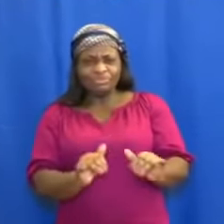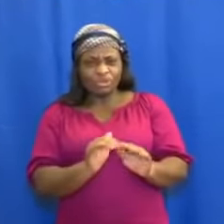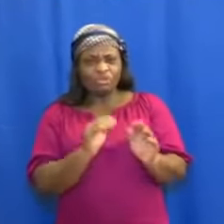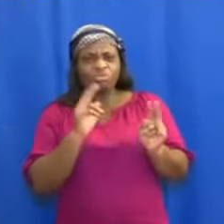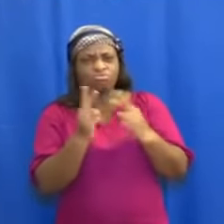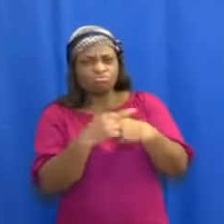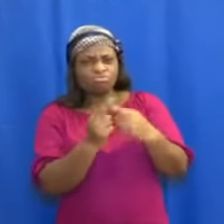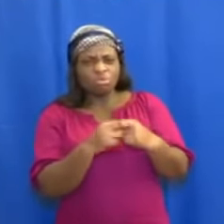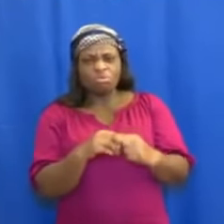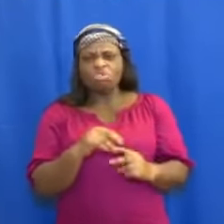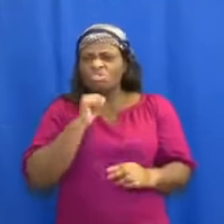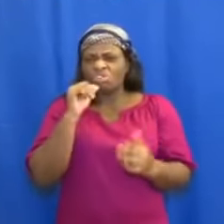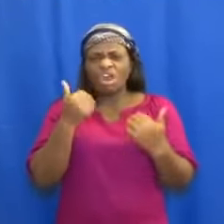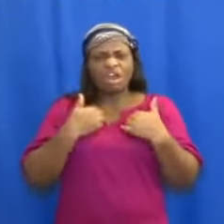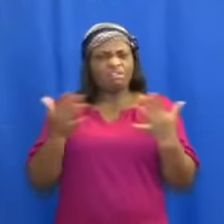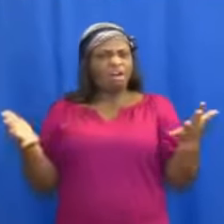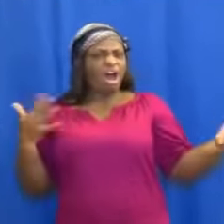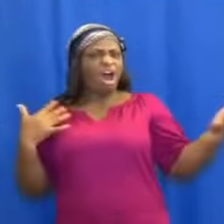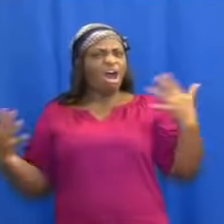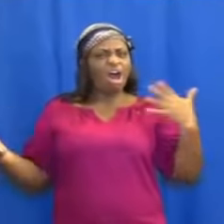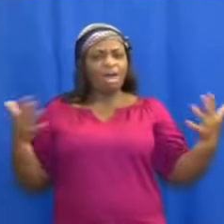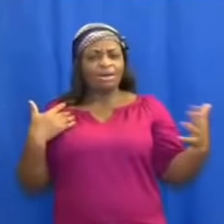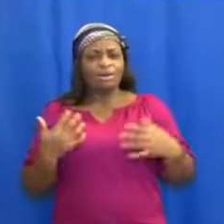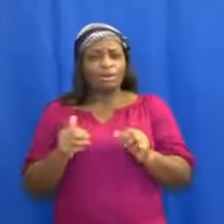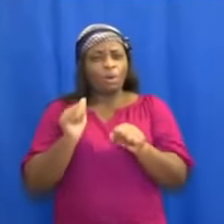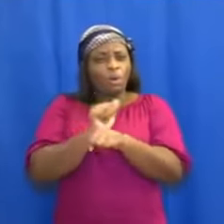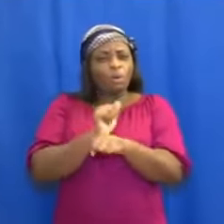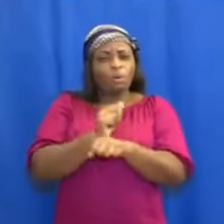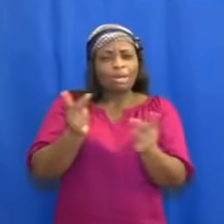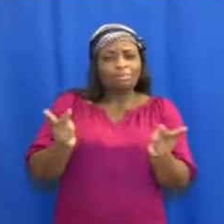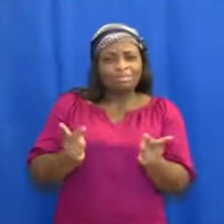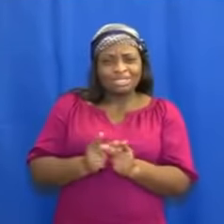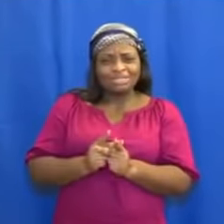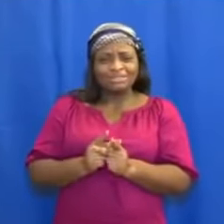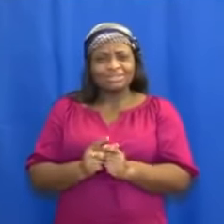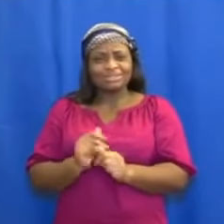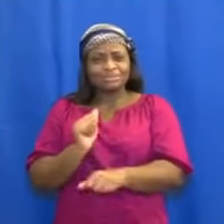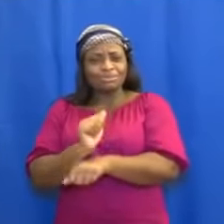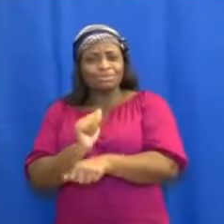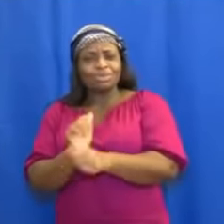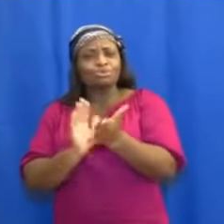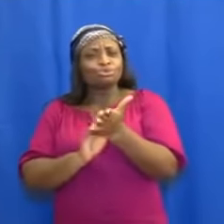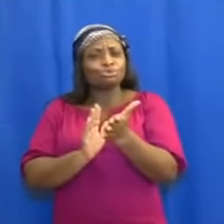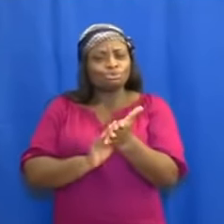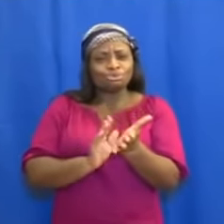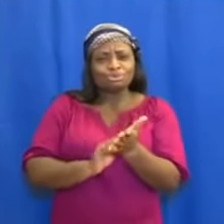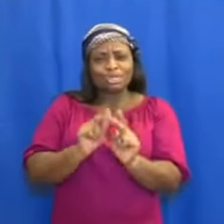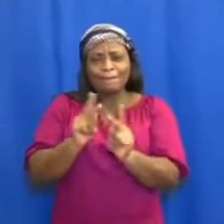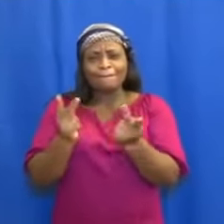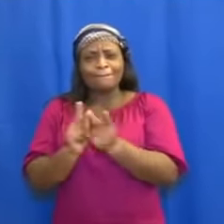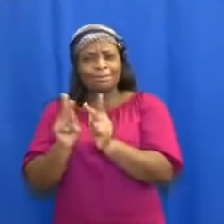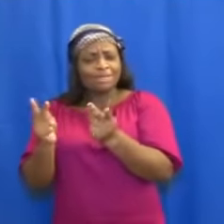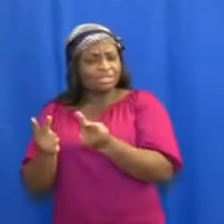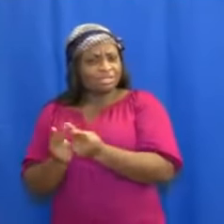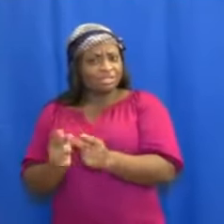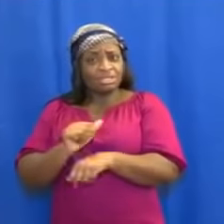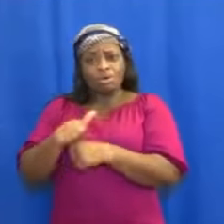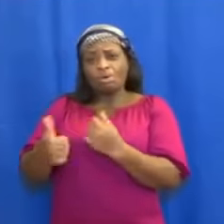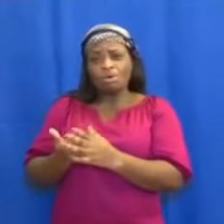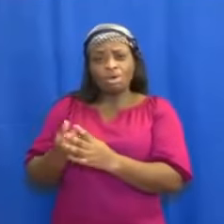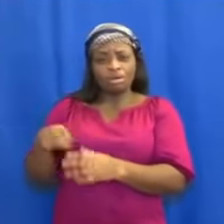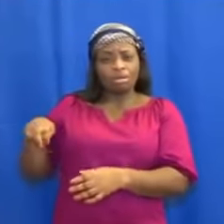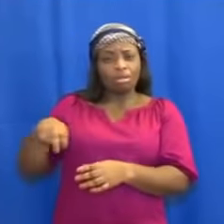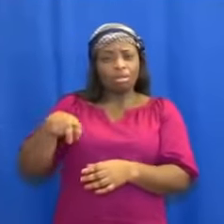workplaces, offices, factories, schools, parties, and arriving passengers at our airport.